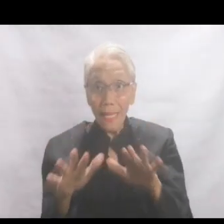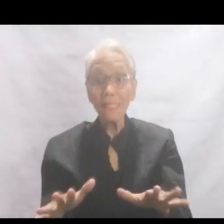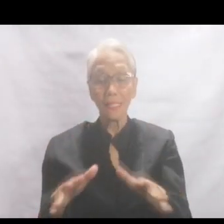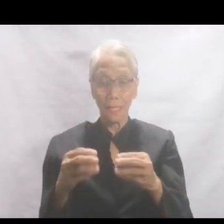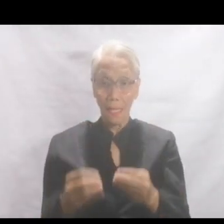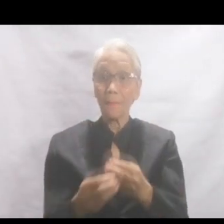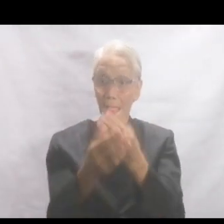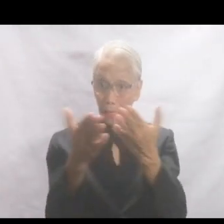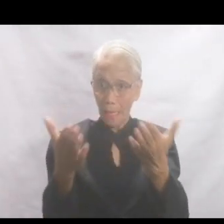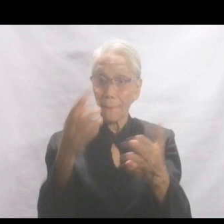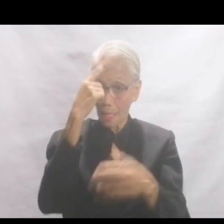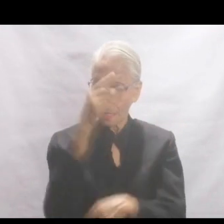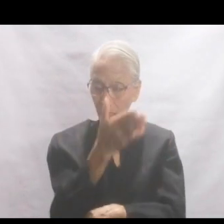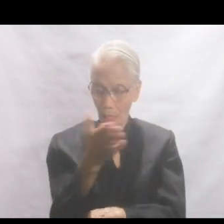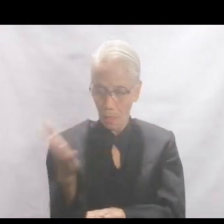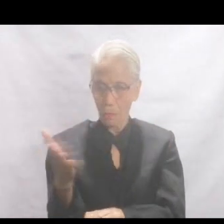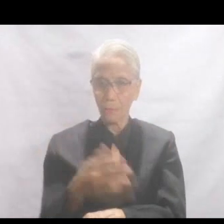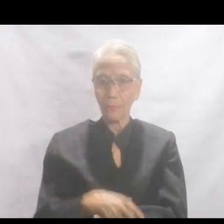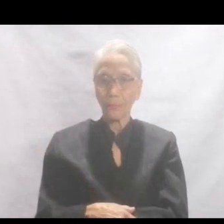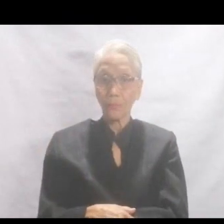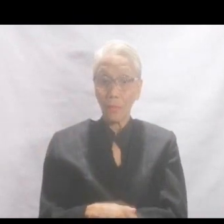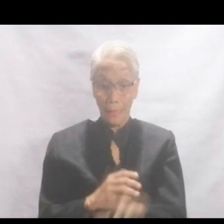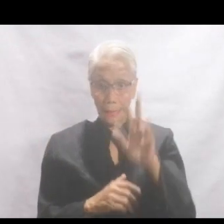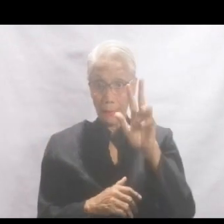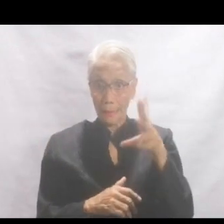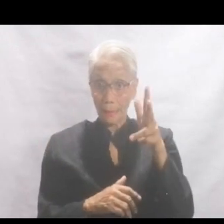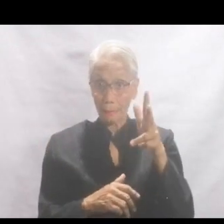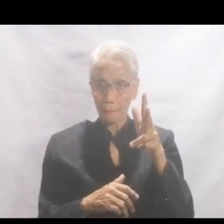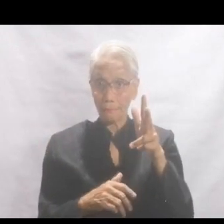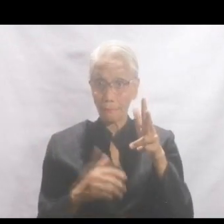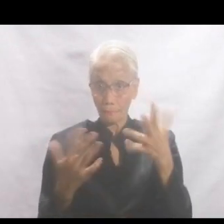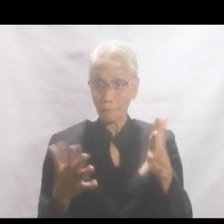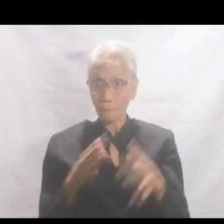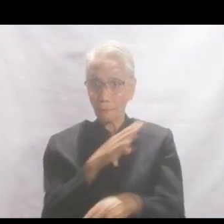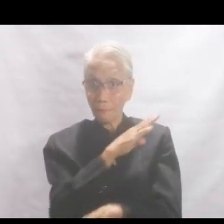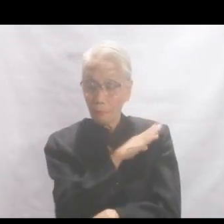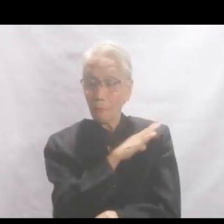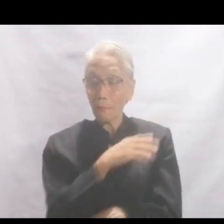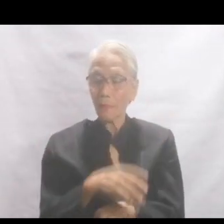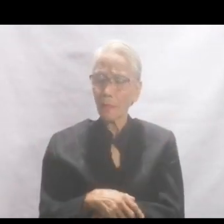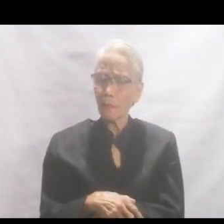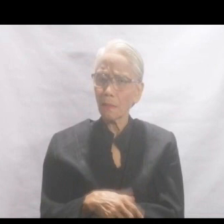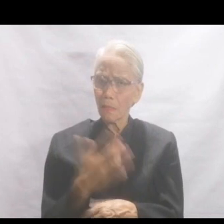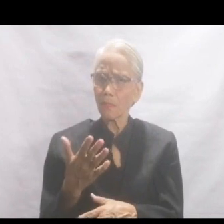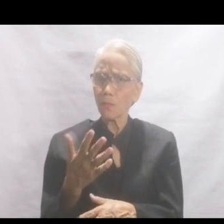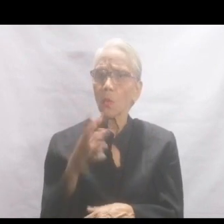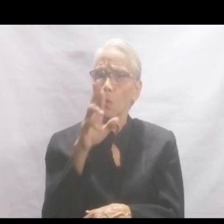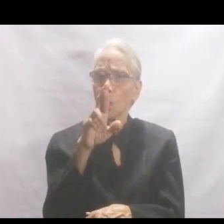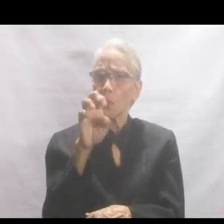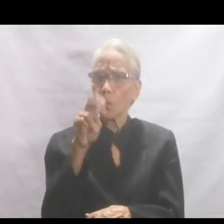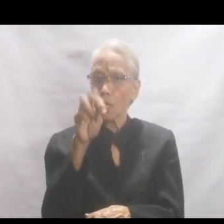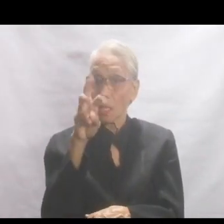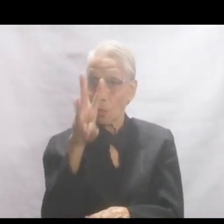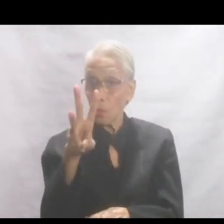na inilaan para sa iyo. Ang ikatlong dating move to take up the challenge of Jesus is to